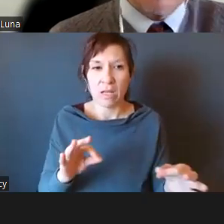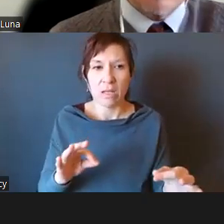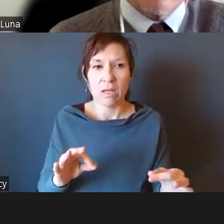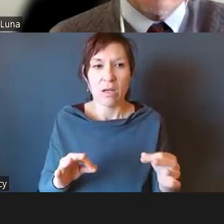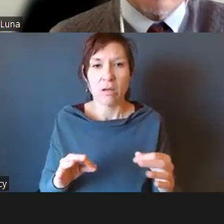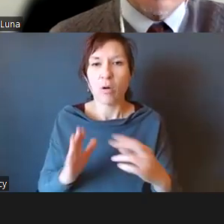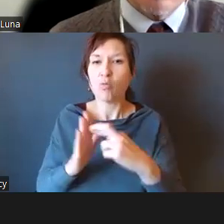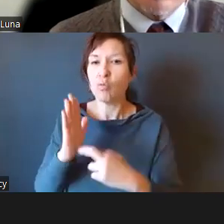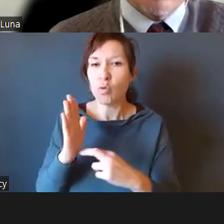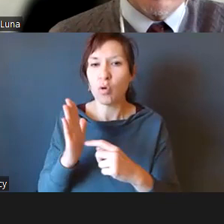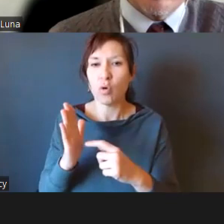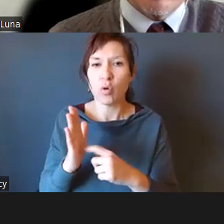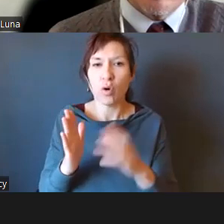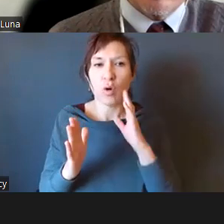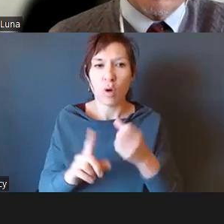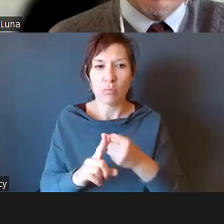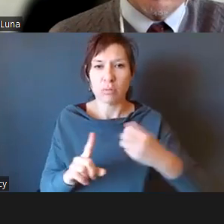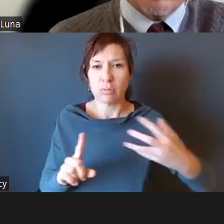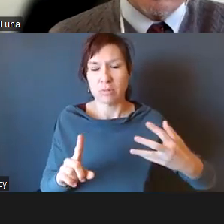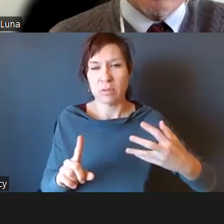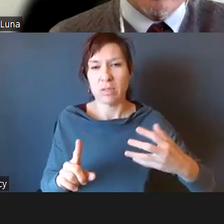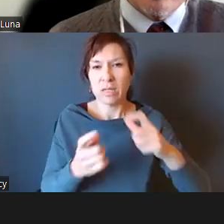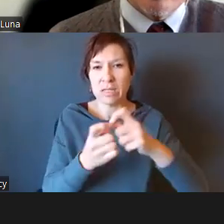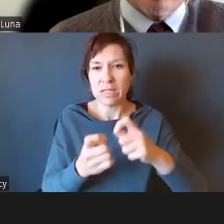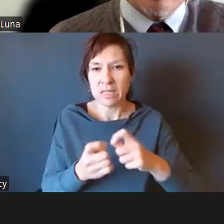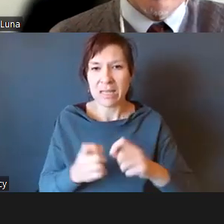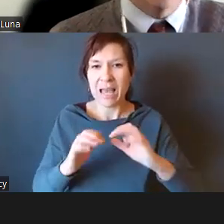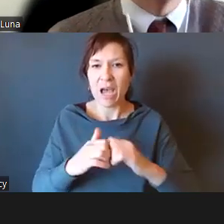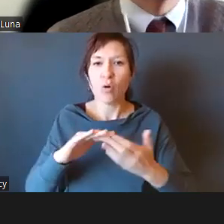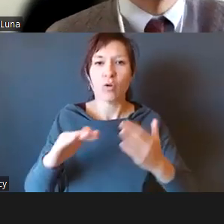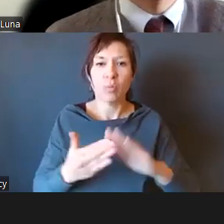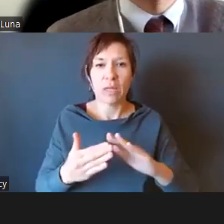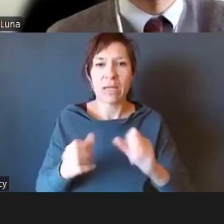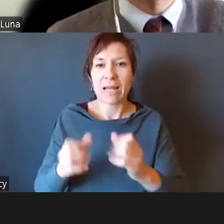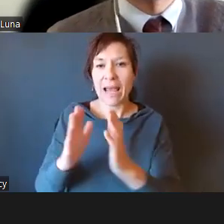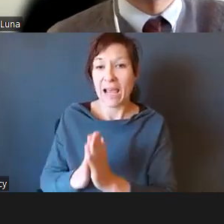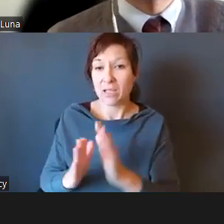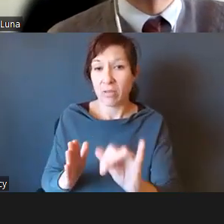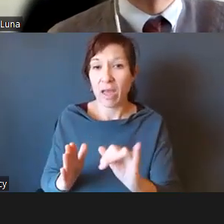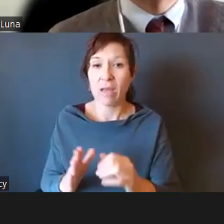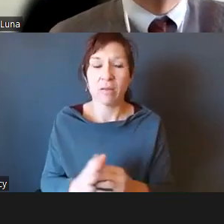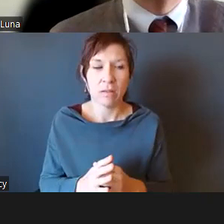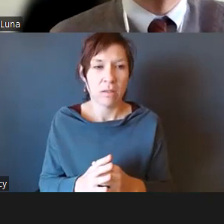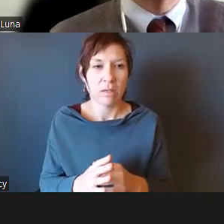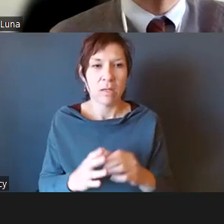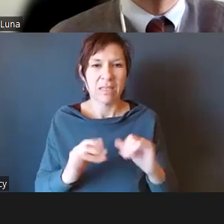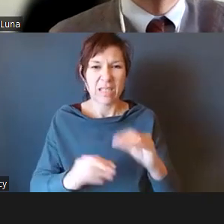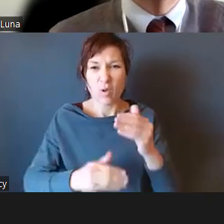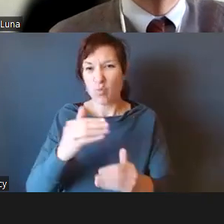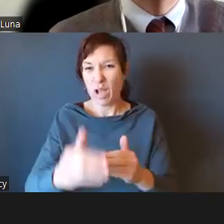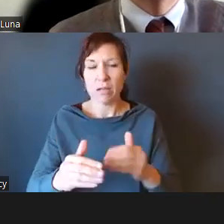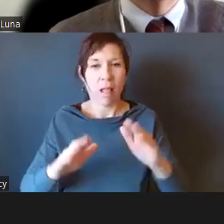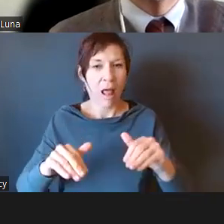that would sort of spell out the details on how a community could do that. So that's in the works. So We haven't arrived at those